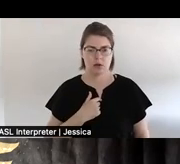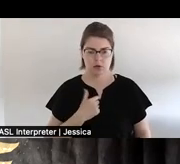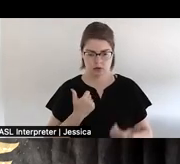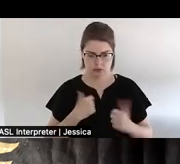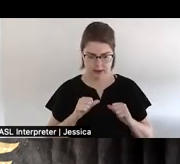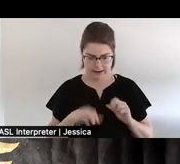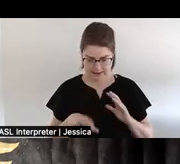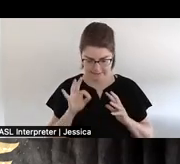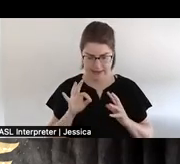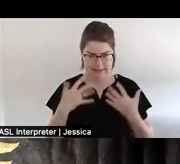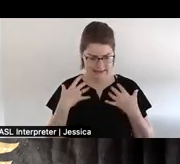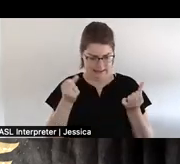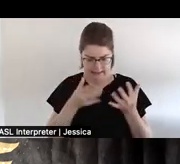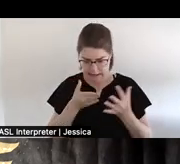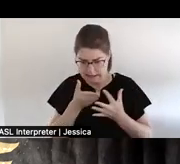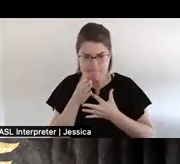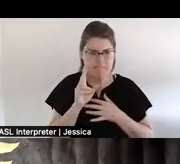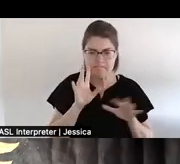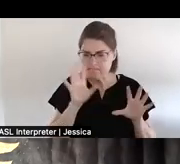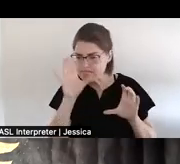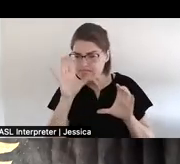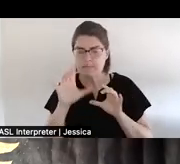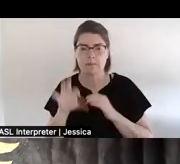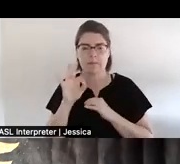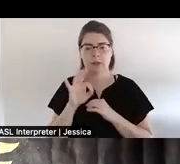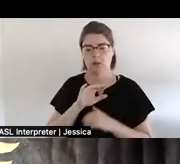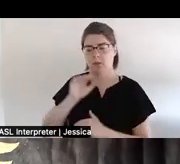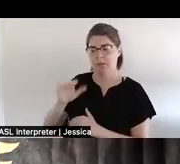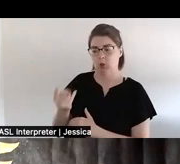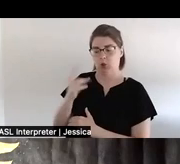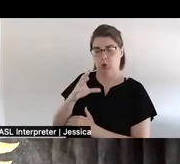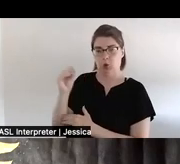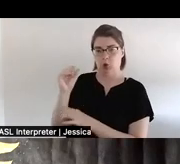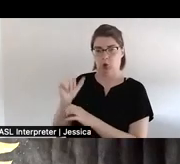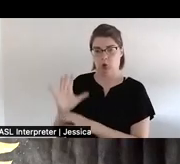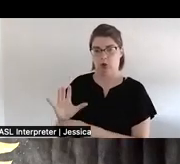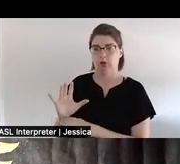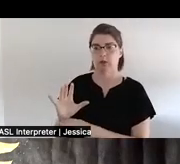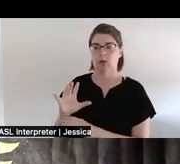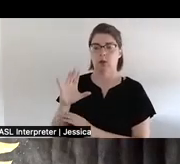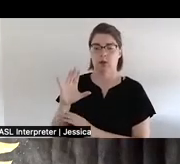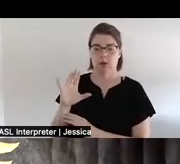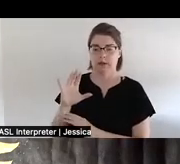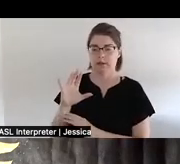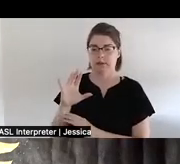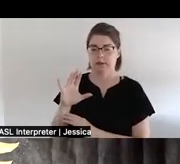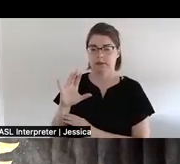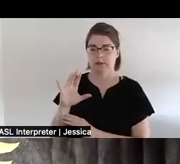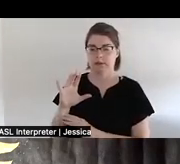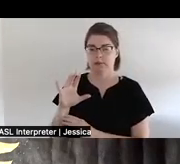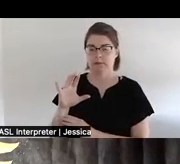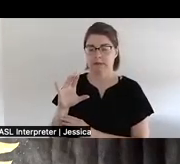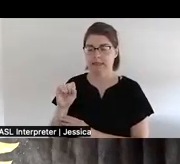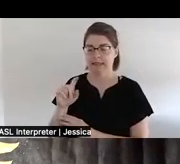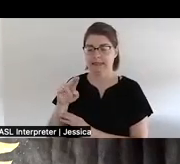looking at two colleagues, Ulrich Lanius and Steve Milstein,